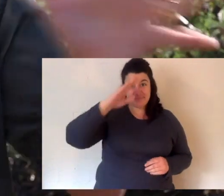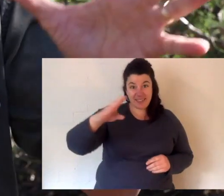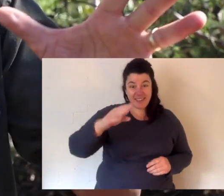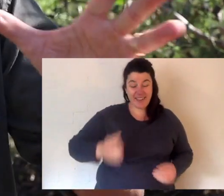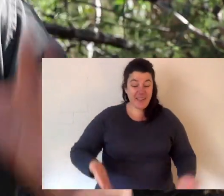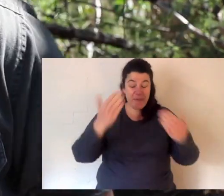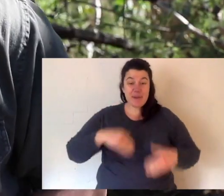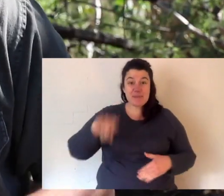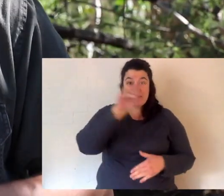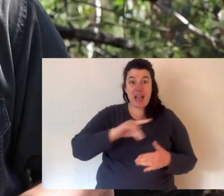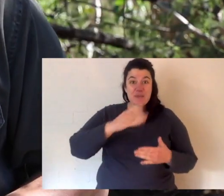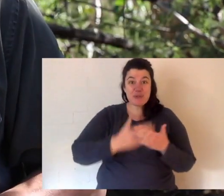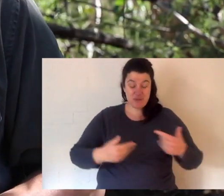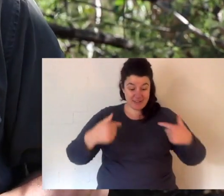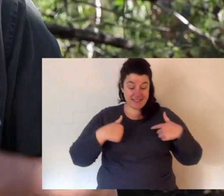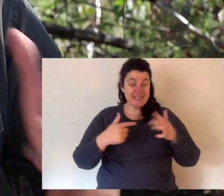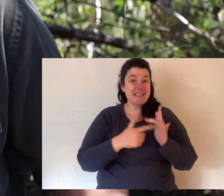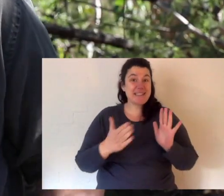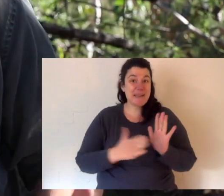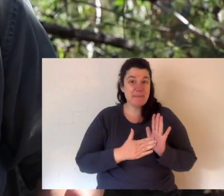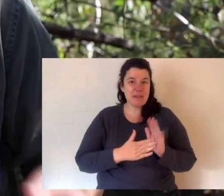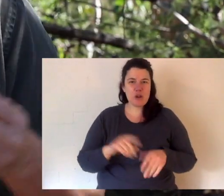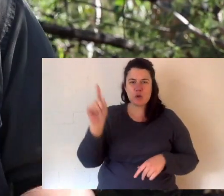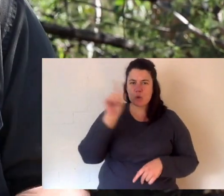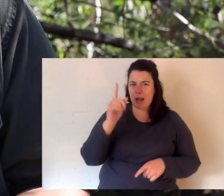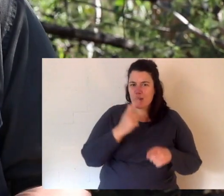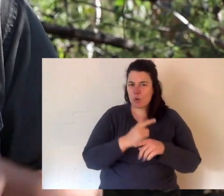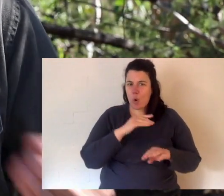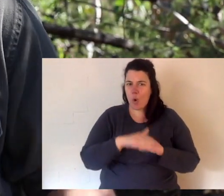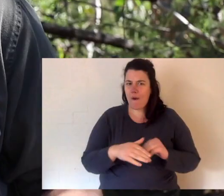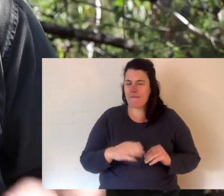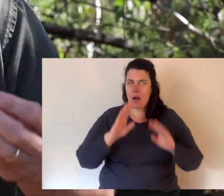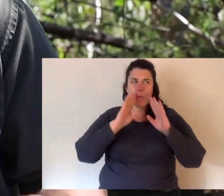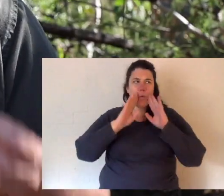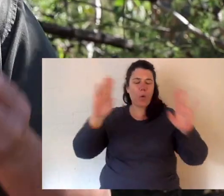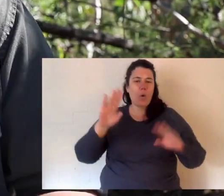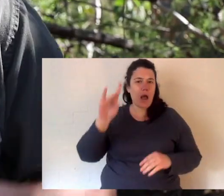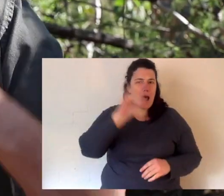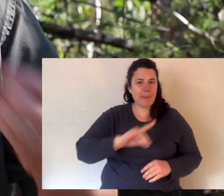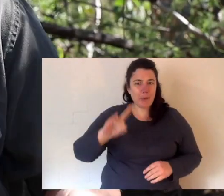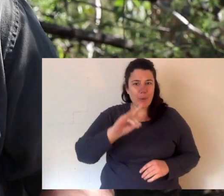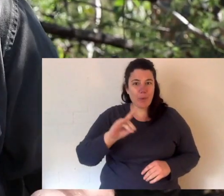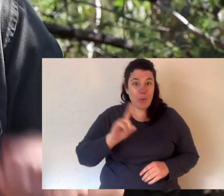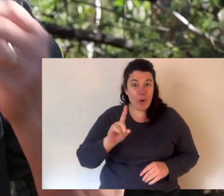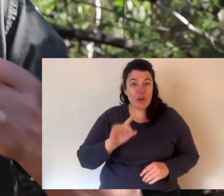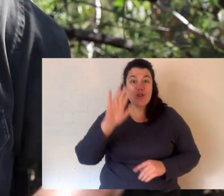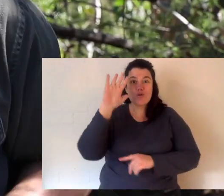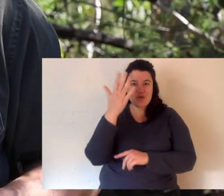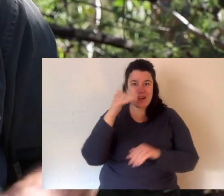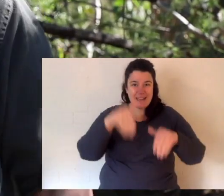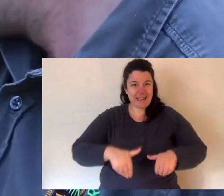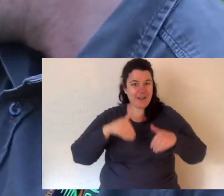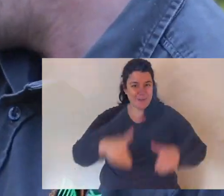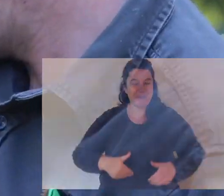G'day and welcome to Animal Tales with Tim Faulkner. Today I'm talking one of the world's marvels of evolution, the tree